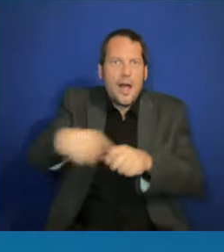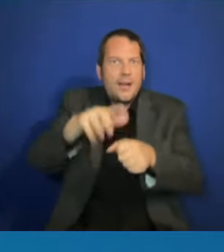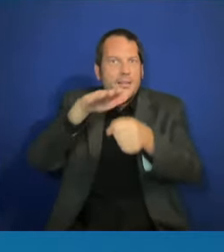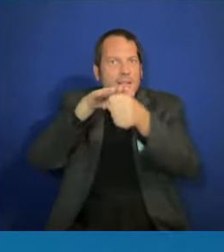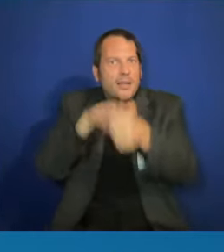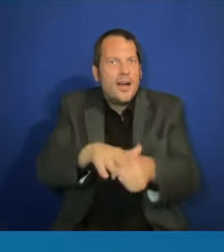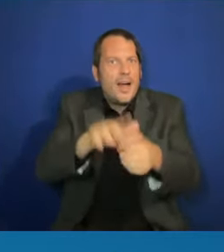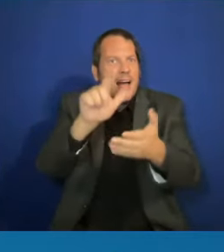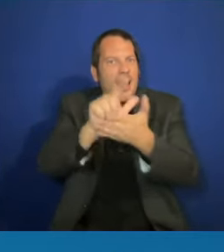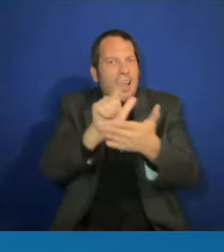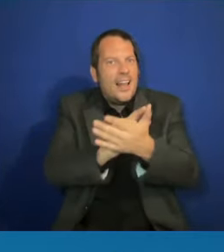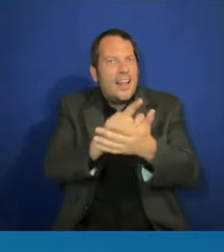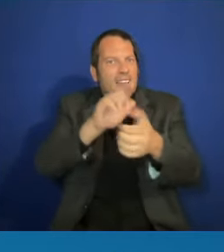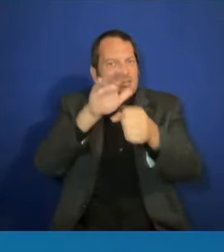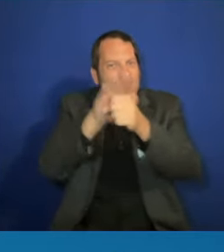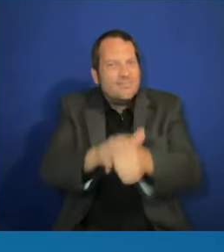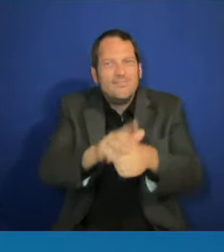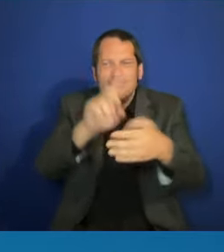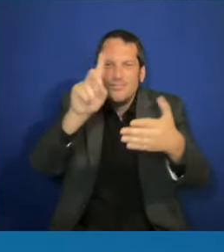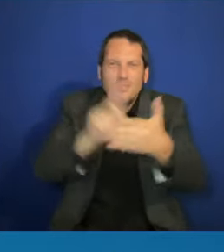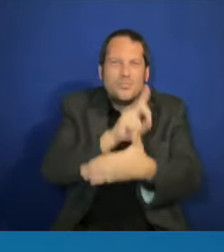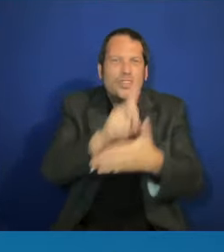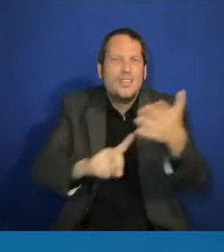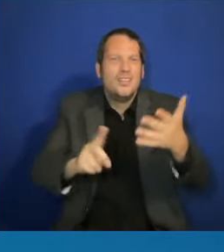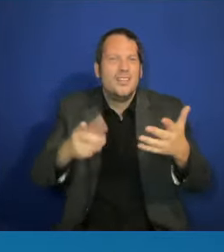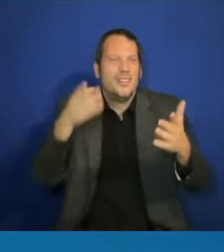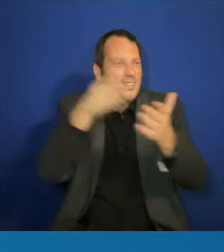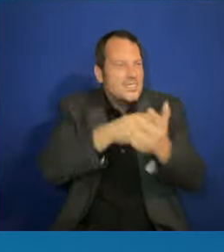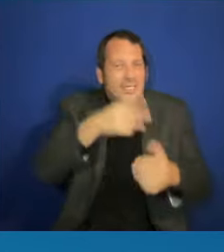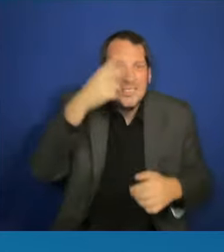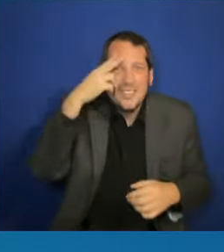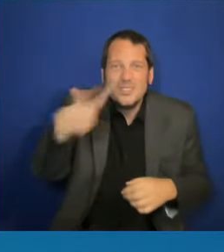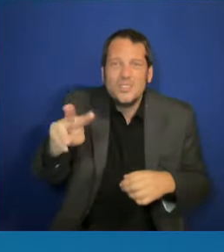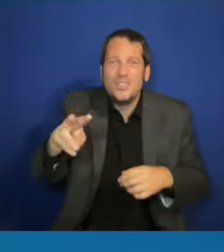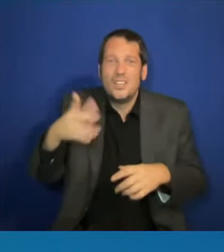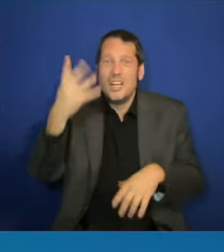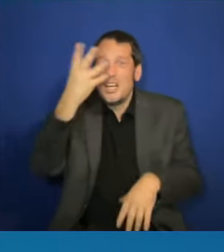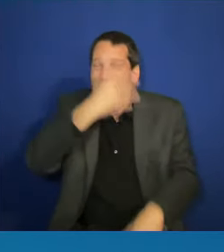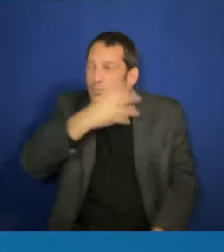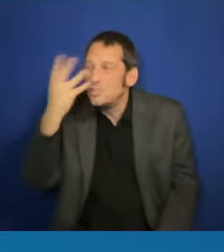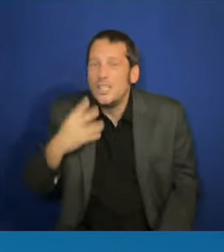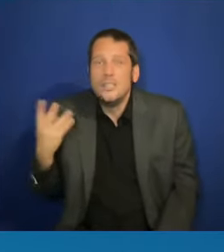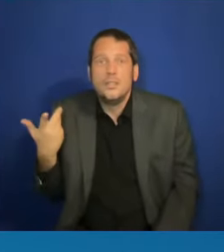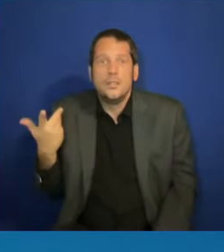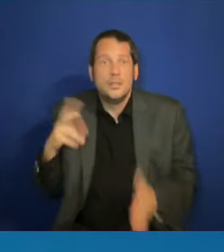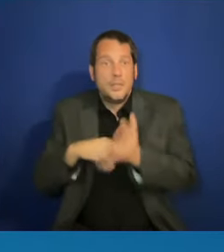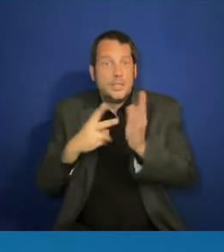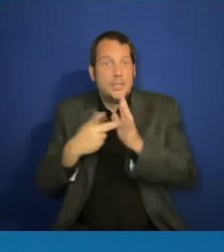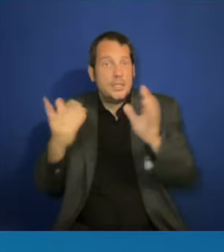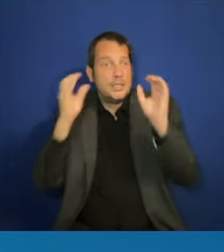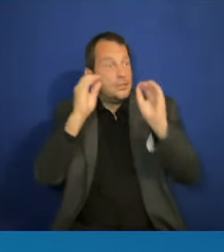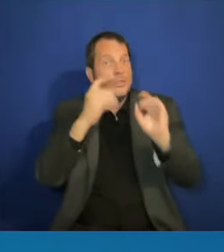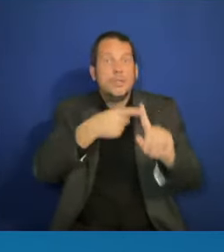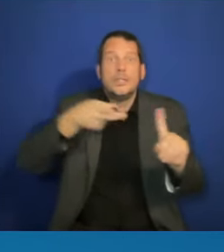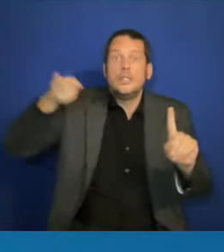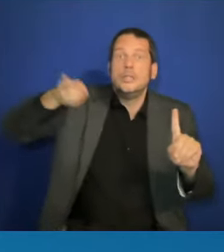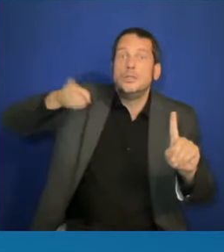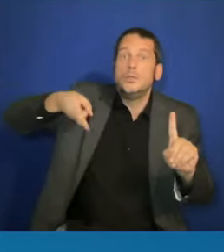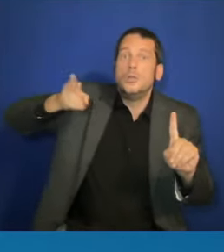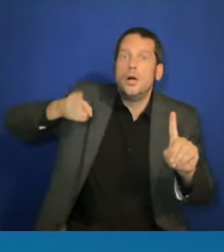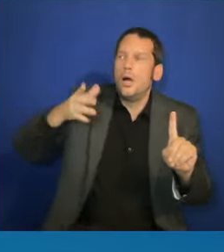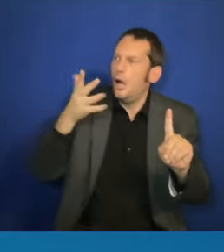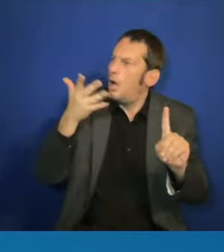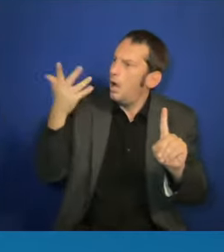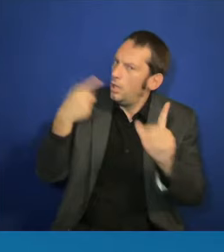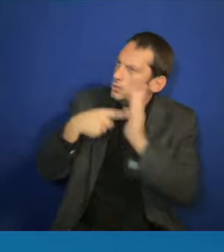It means teaching America's full history about who were the leaders, who were the icons, who were the ones who led movements. You know,